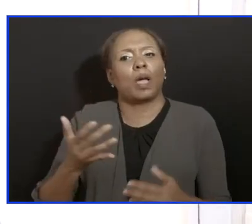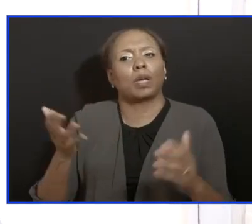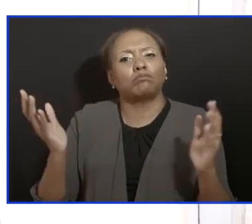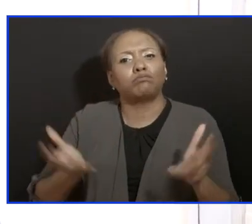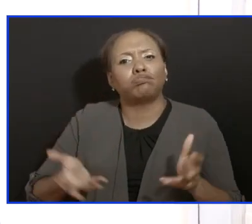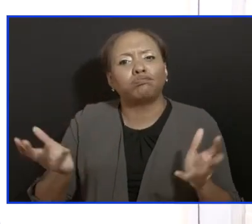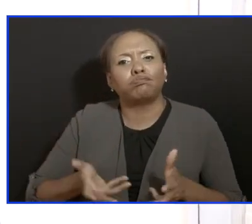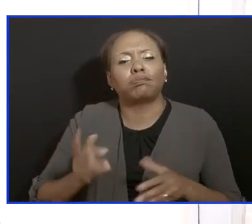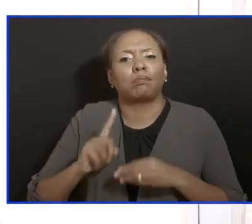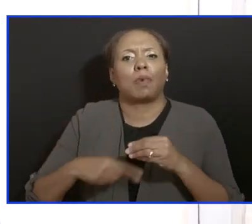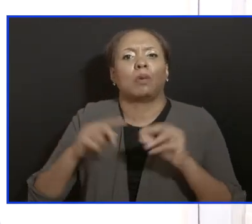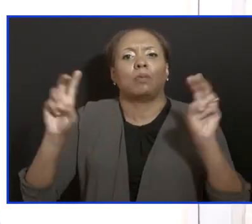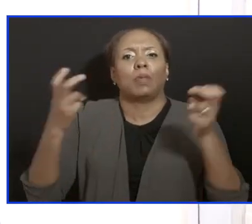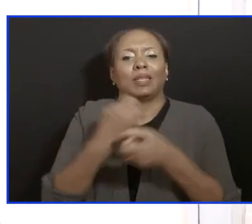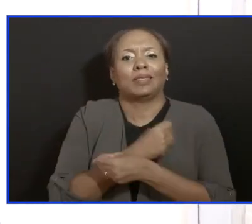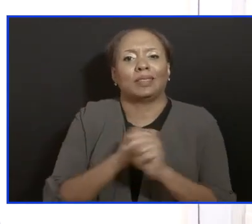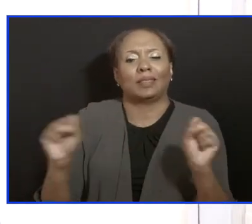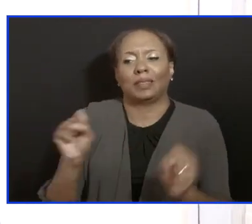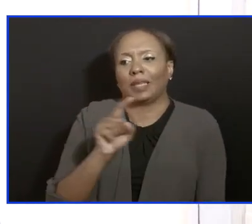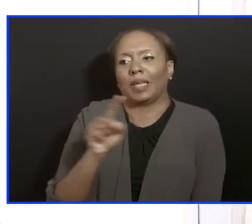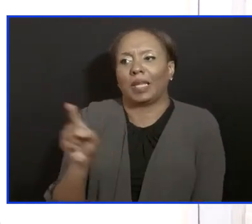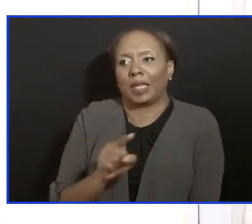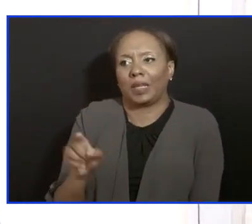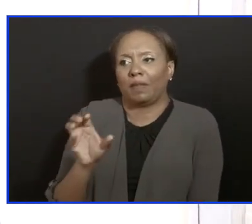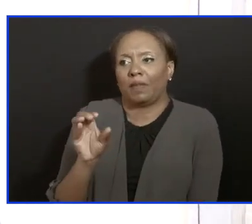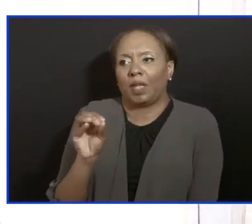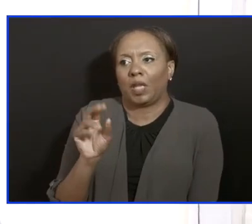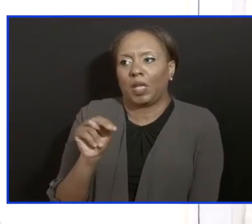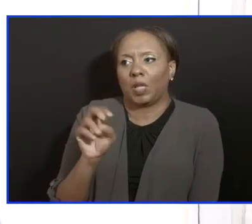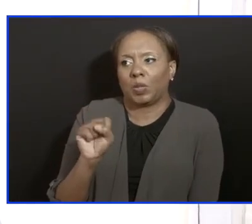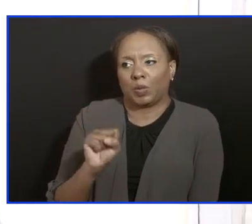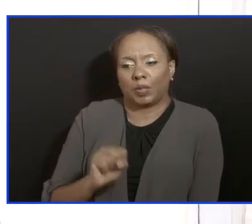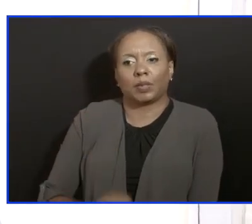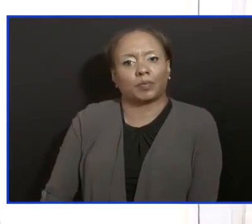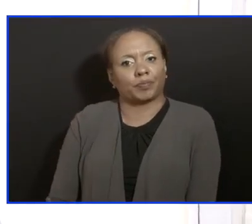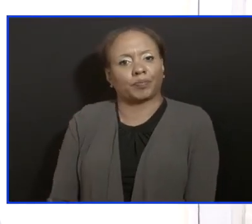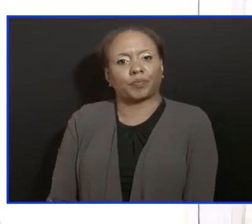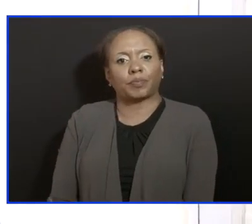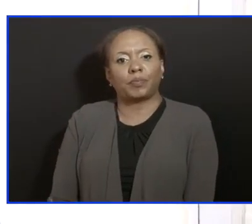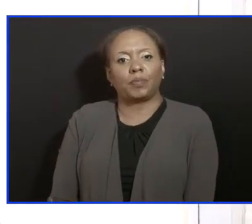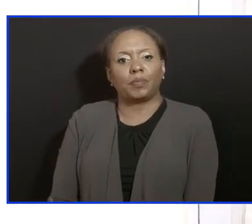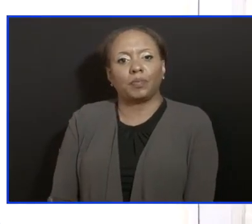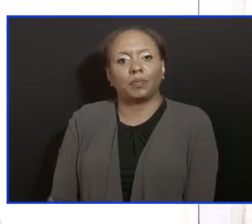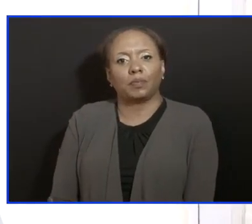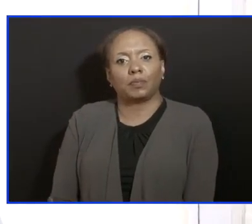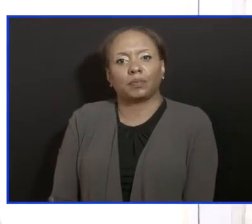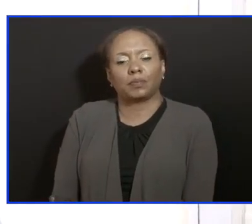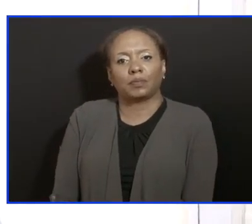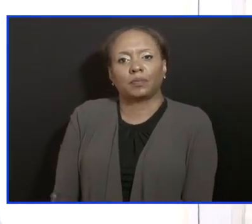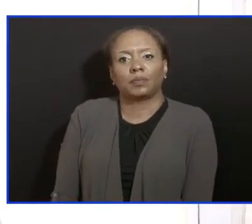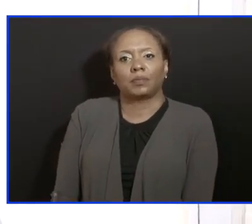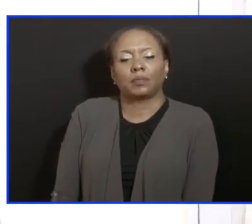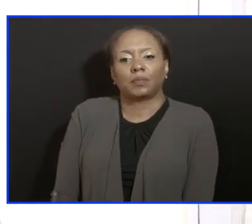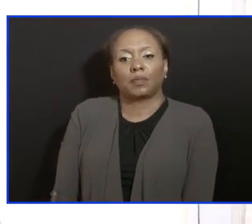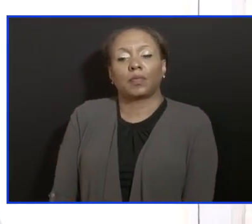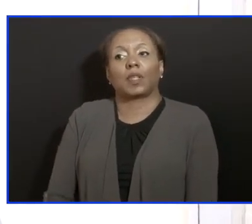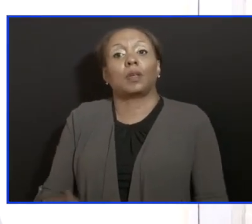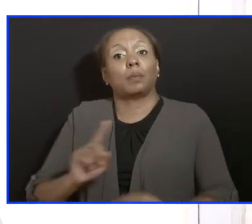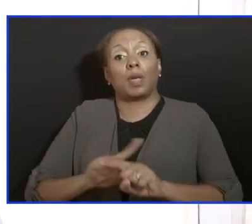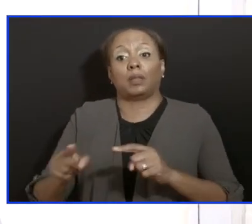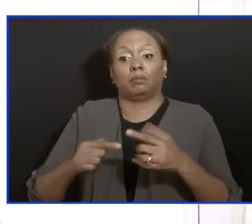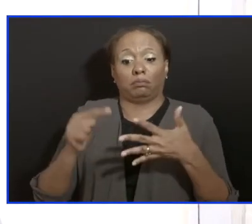one thing that you continue to hear from everyone who has spoken, it is the need for us to accept personal responsibility.